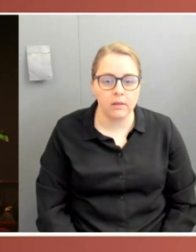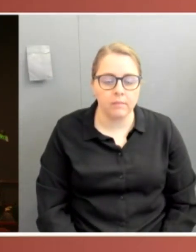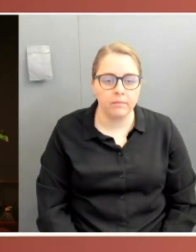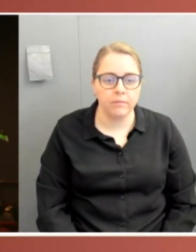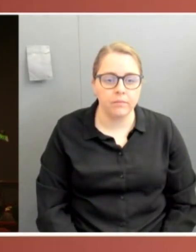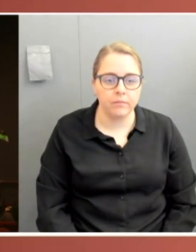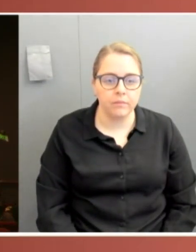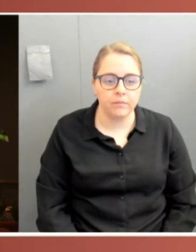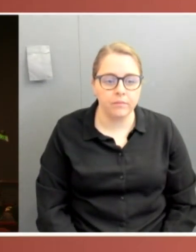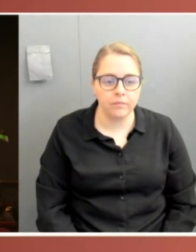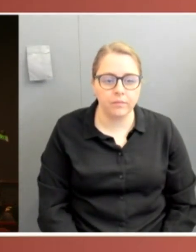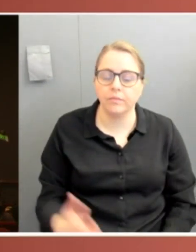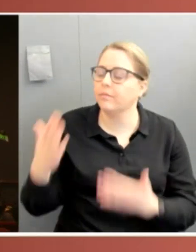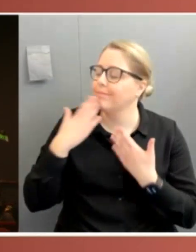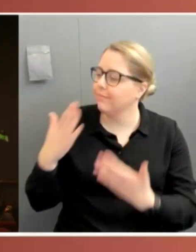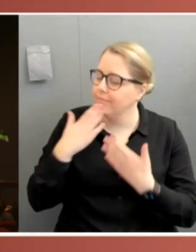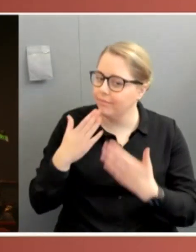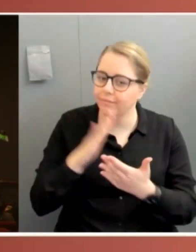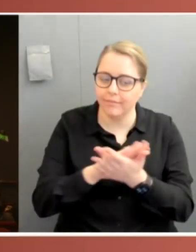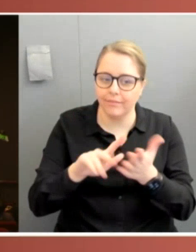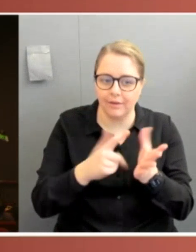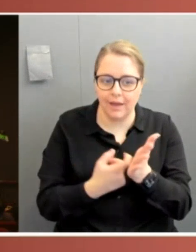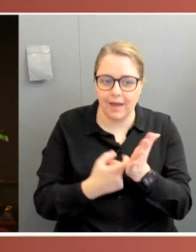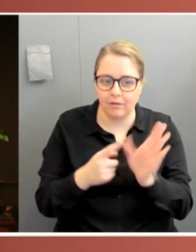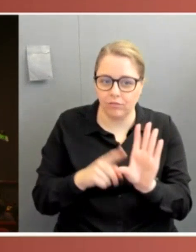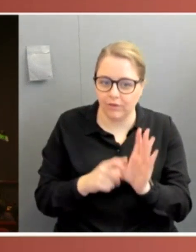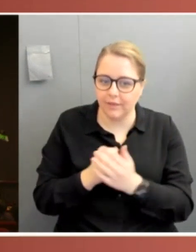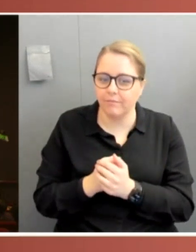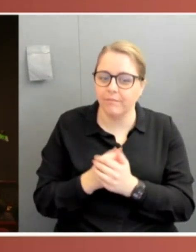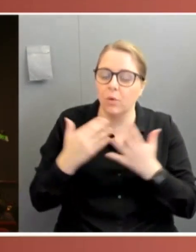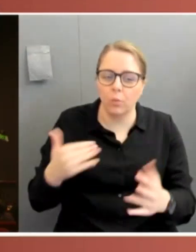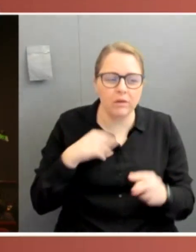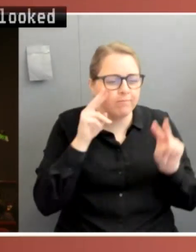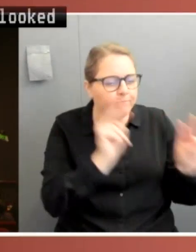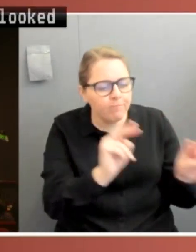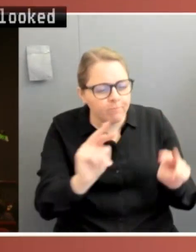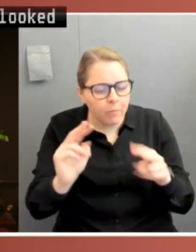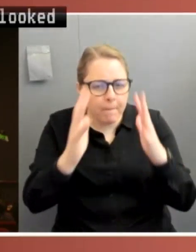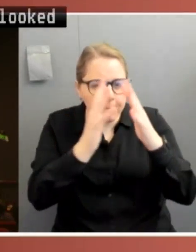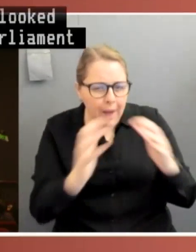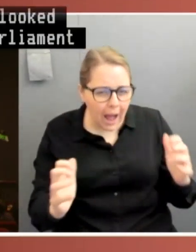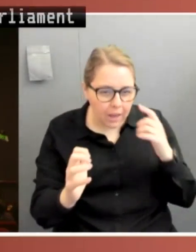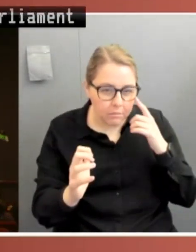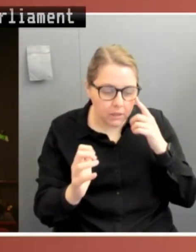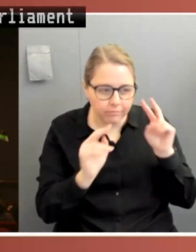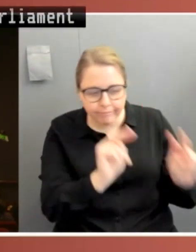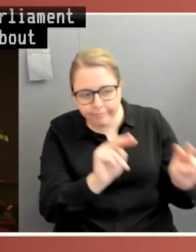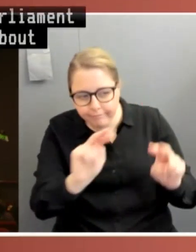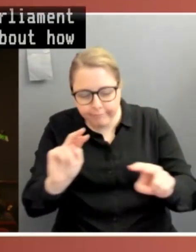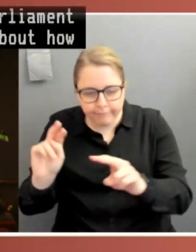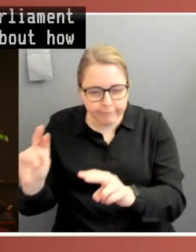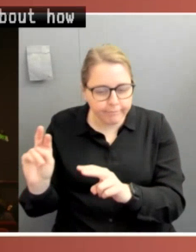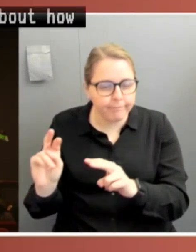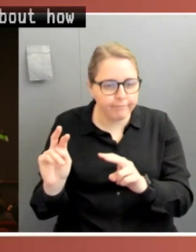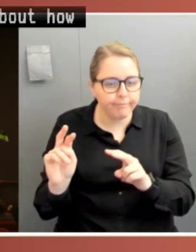Thanks, Harry. So when we looked across the functions of Parliament and asked some questions about how well it performed in light of what we should expect